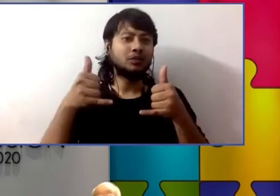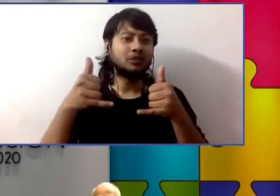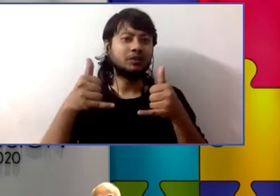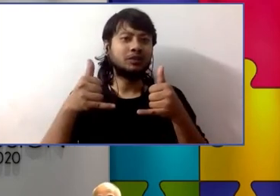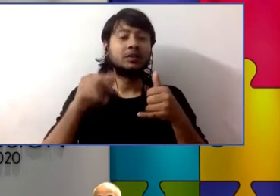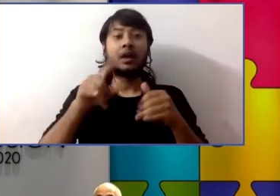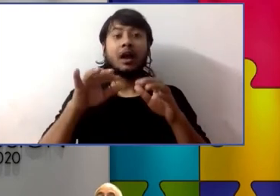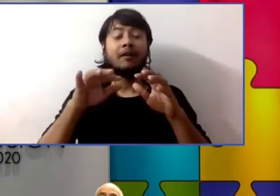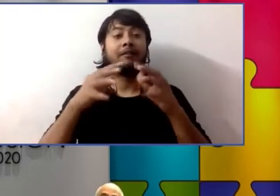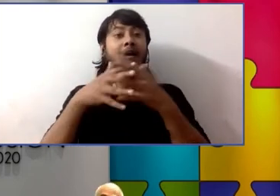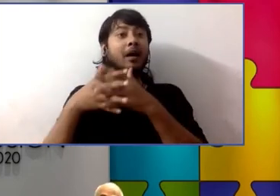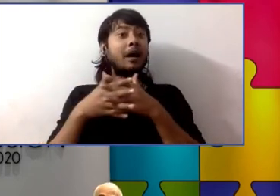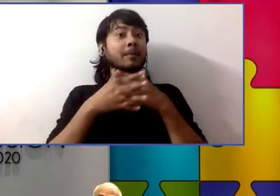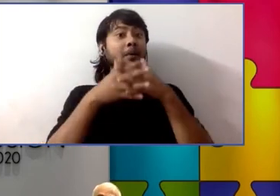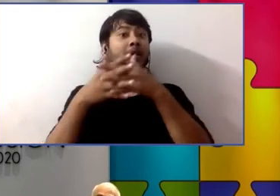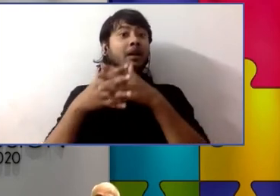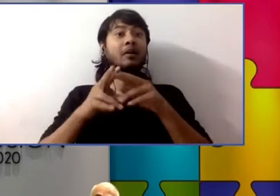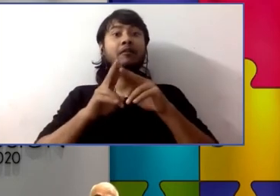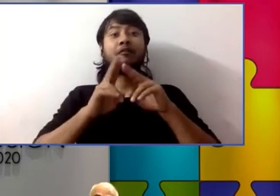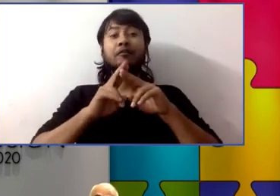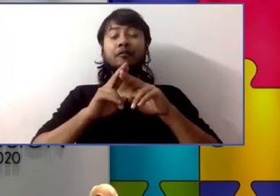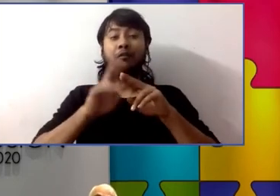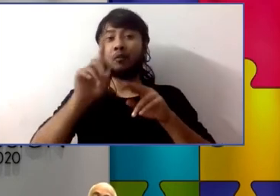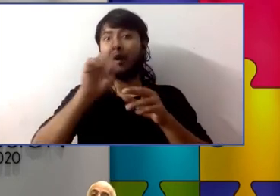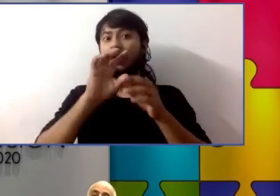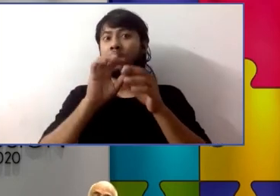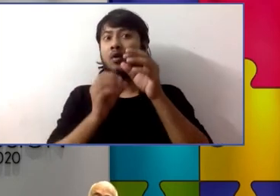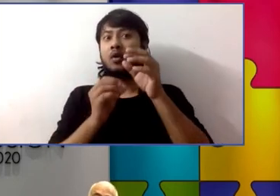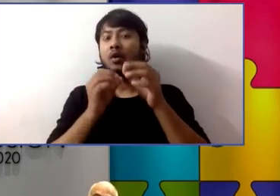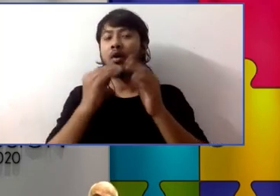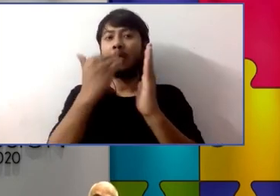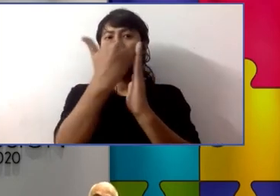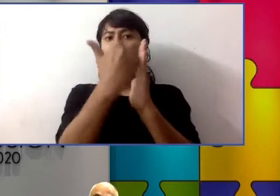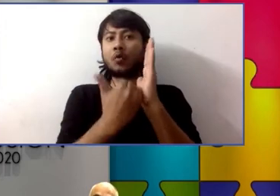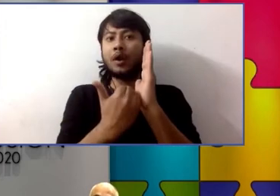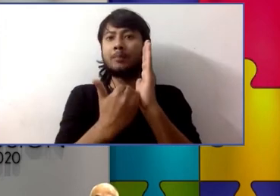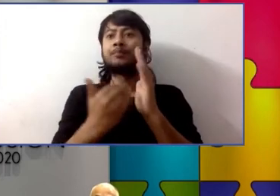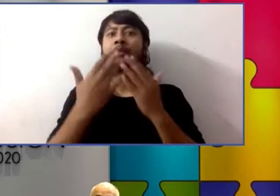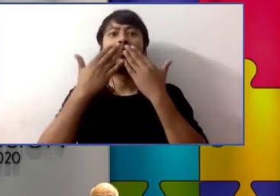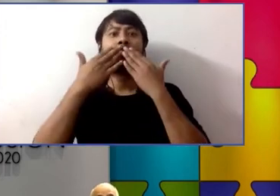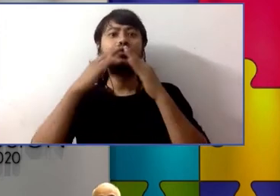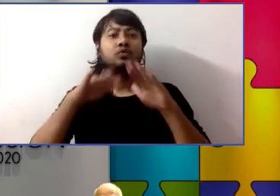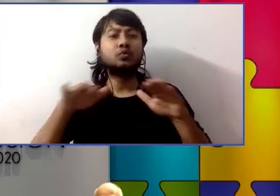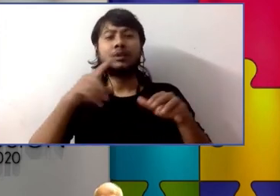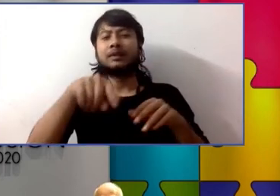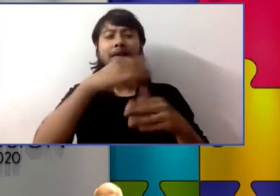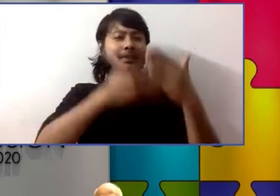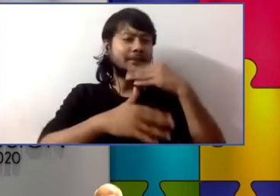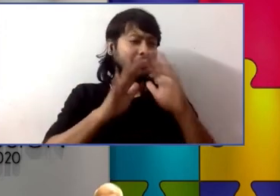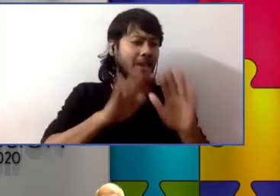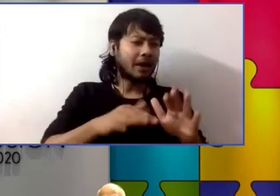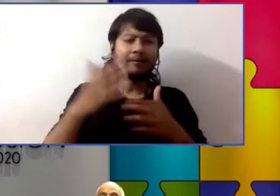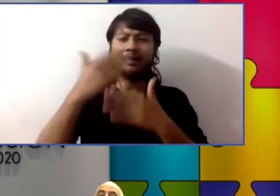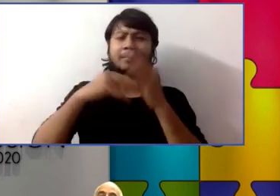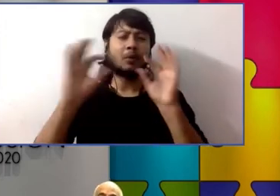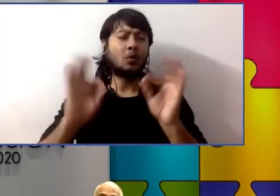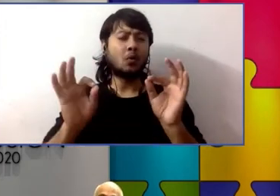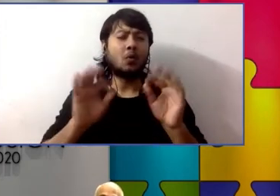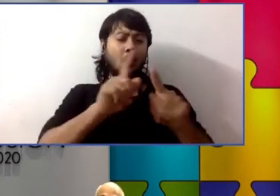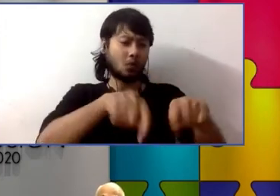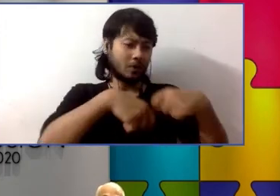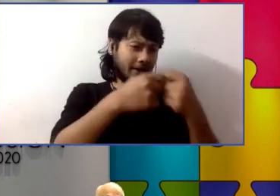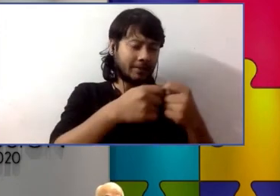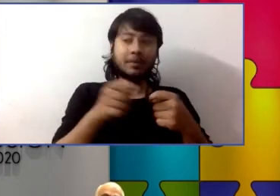olympics called unified sports in which kids with and without disabilities compete against other school teams of kids with and without